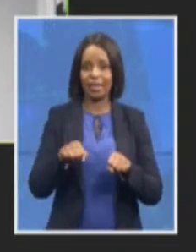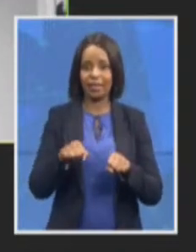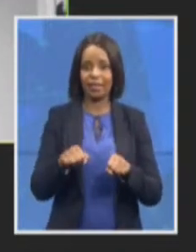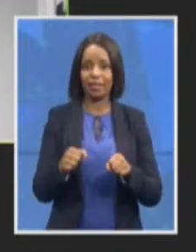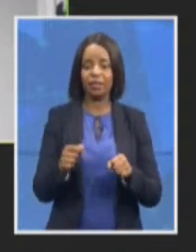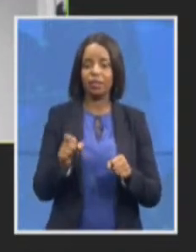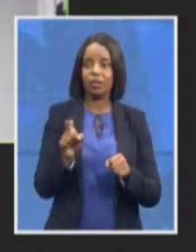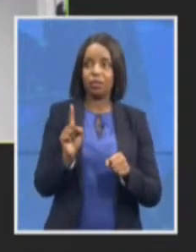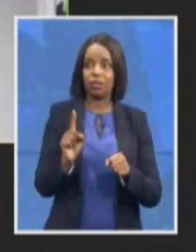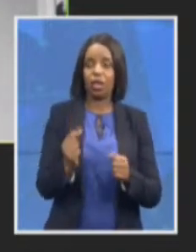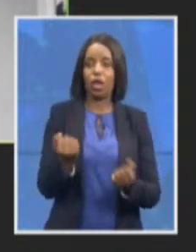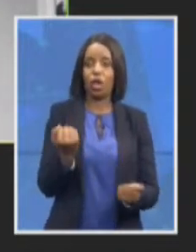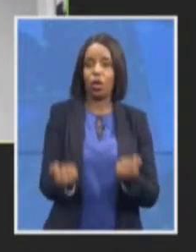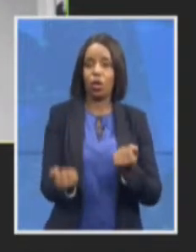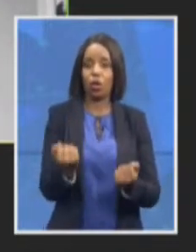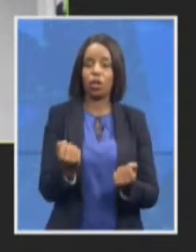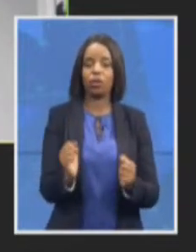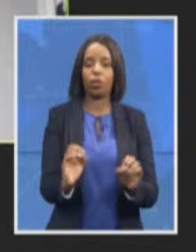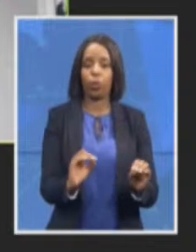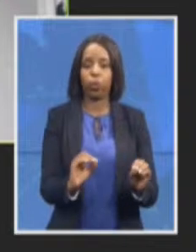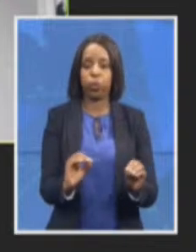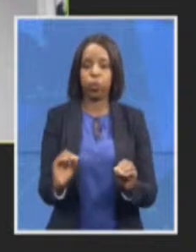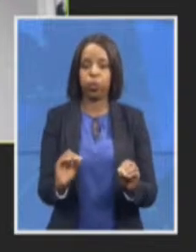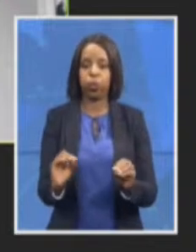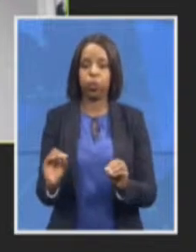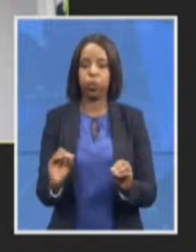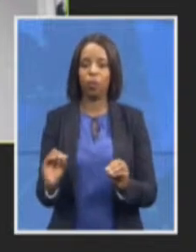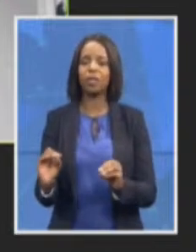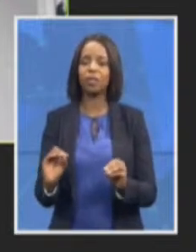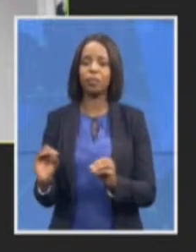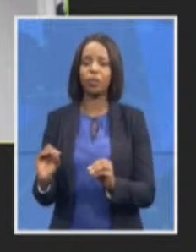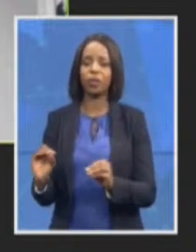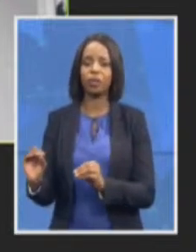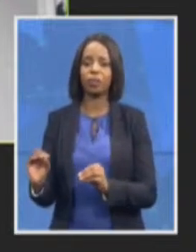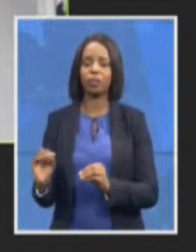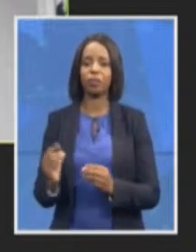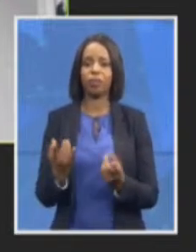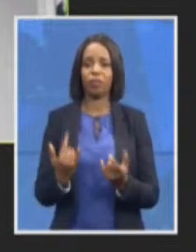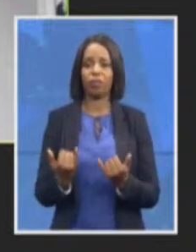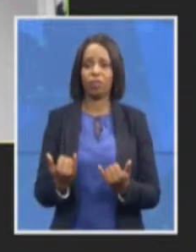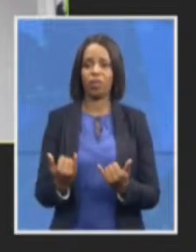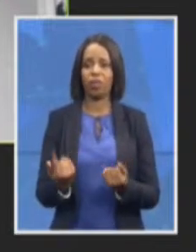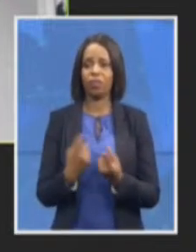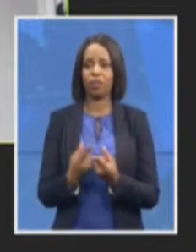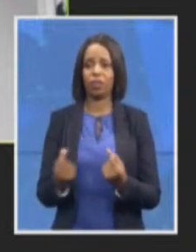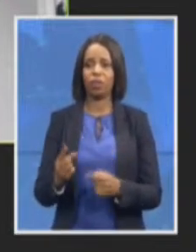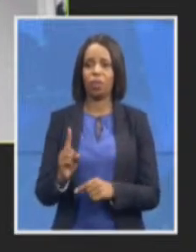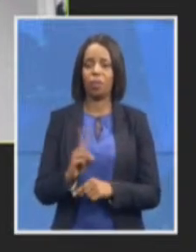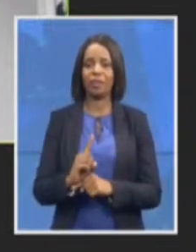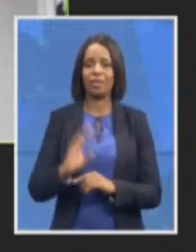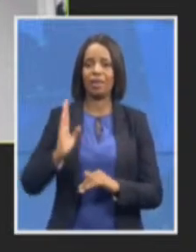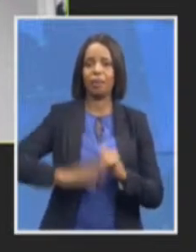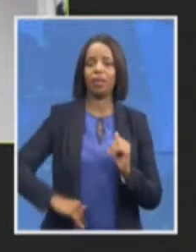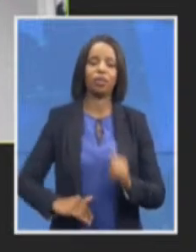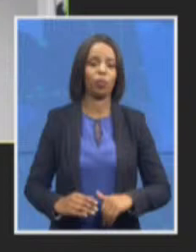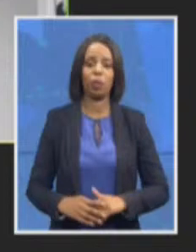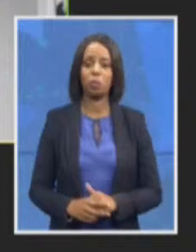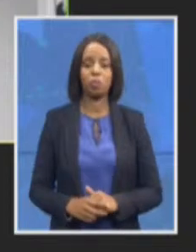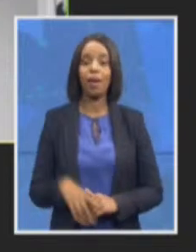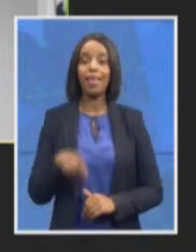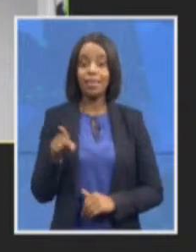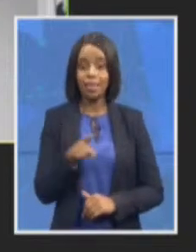impunity anymore if you look at the ID as I said it started off at zero and now we've reached a point where